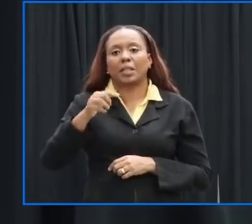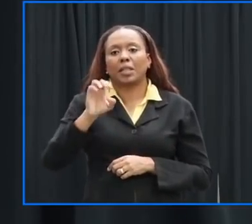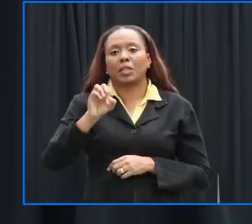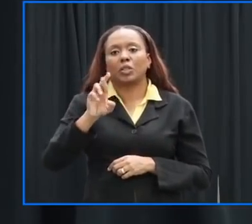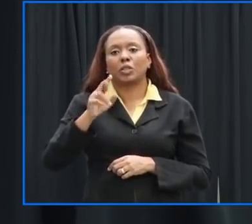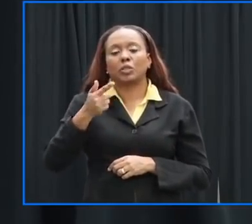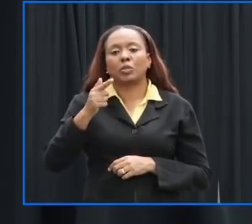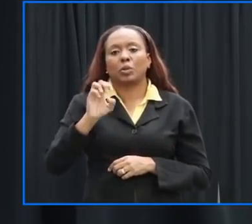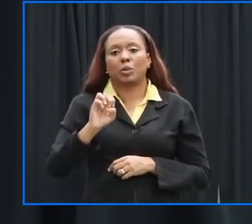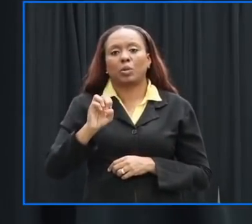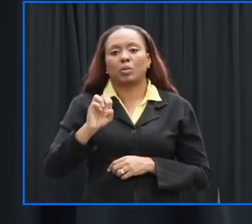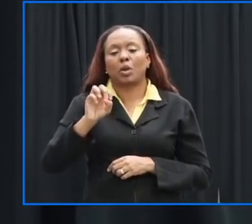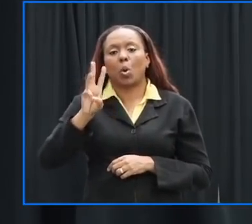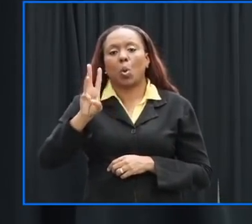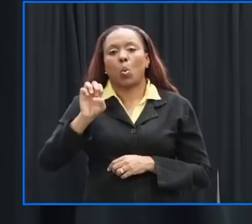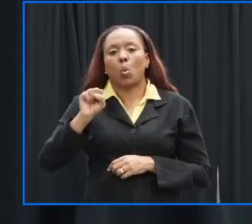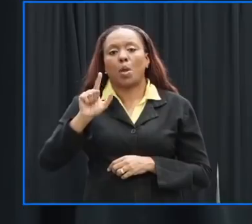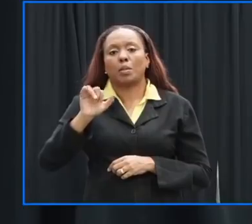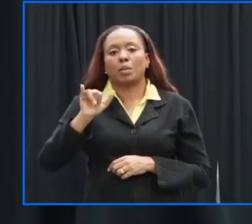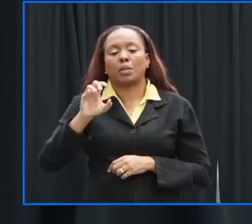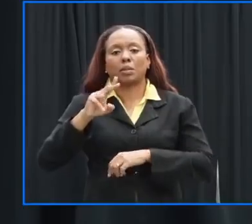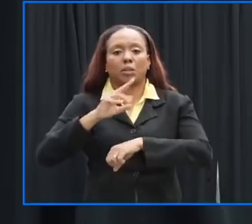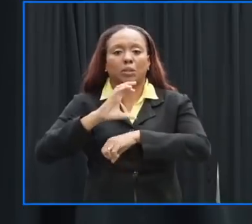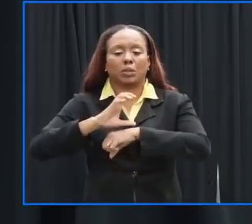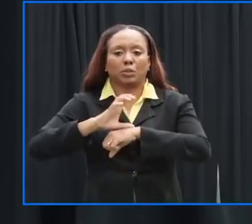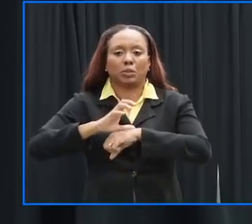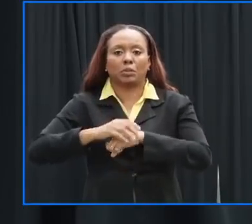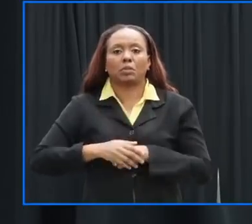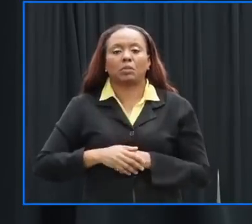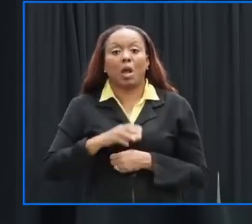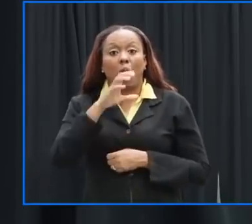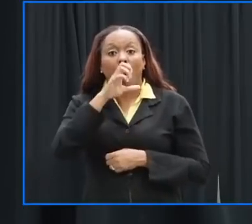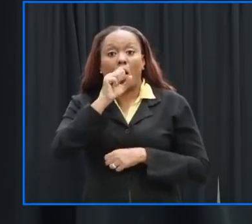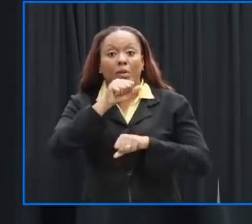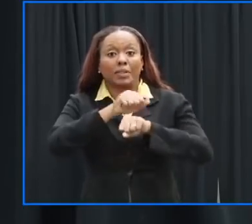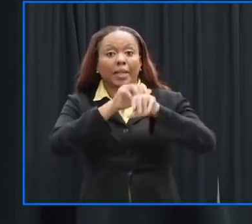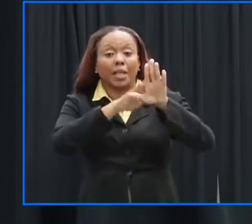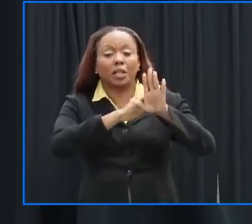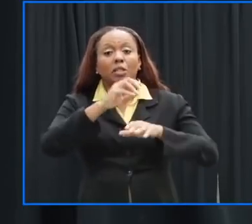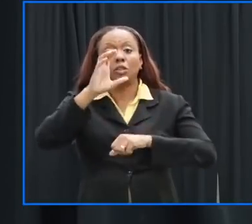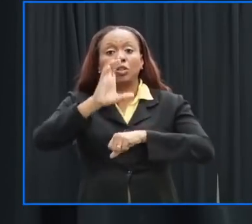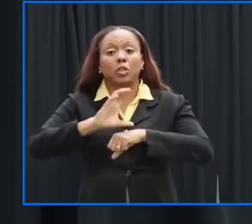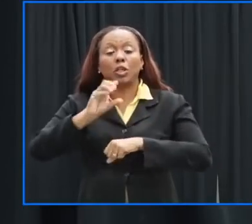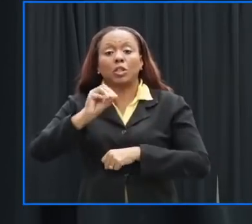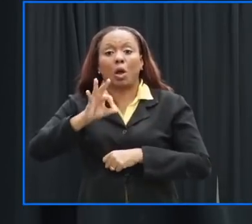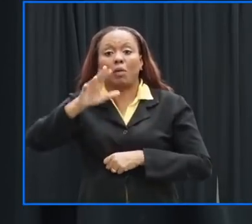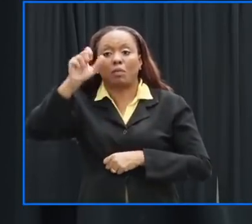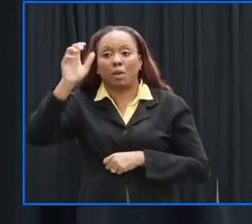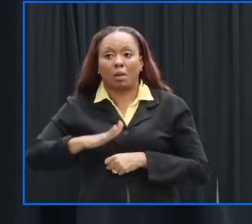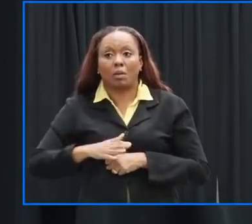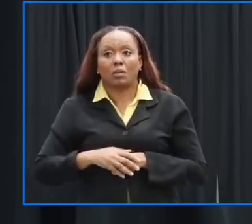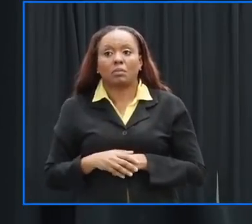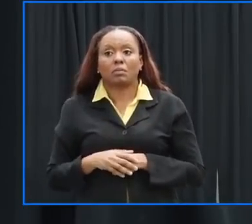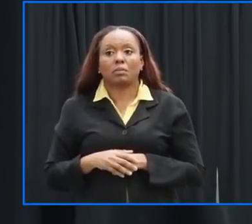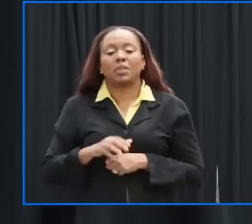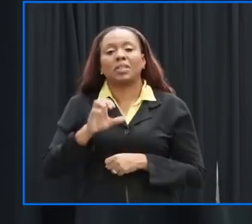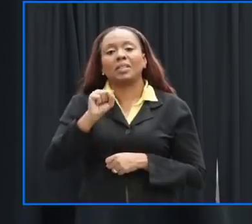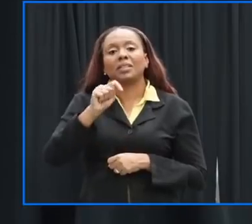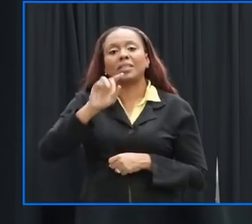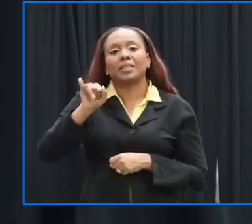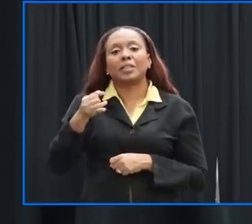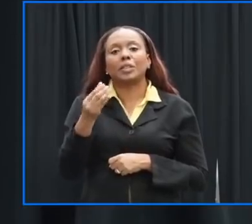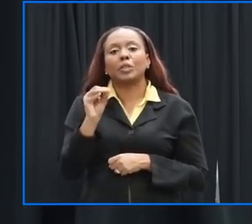wesley and holiness church saint james orange hill church of god saint joseph tamarind hall library